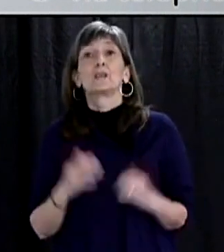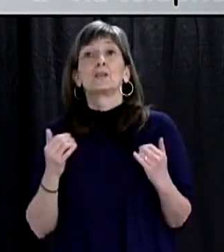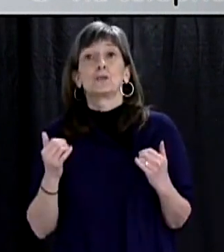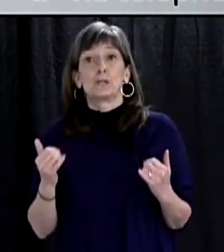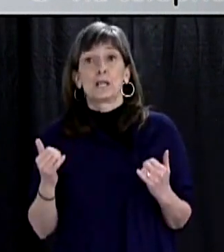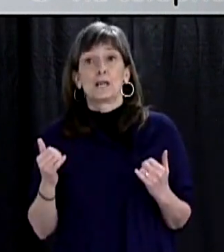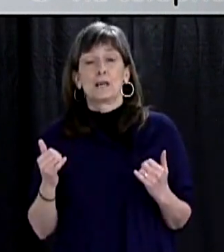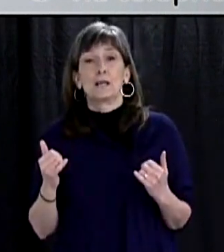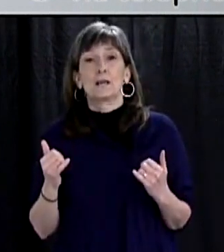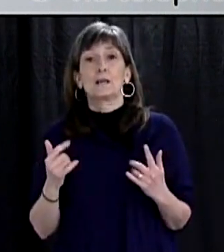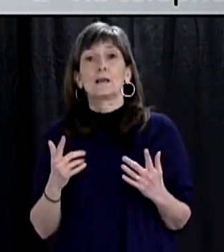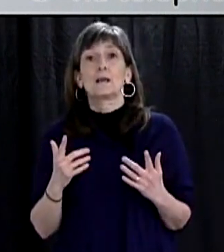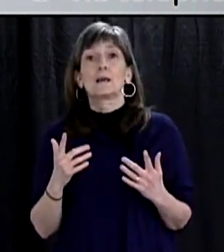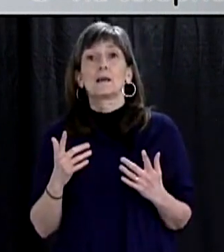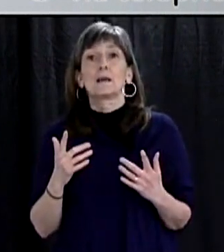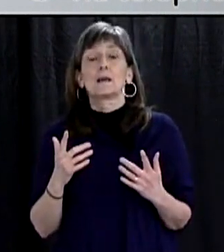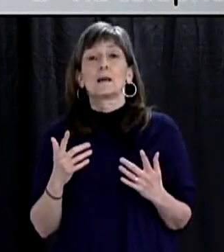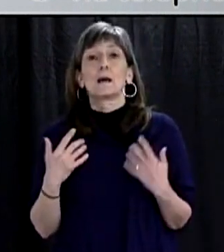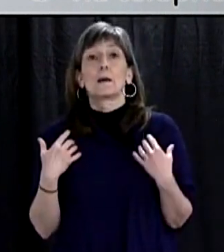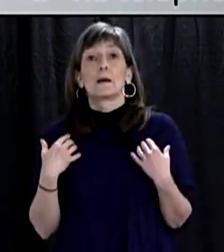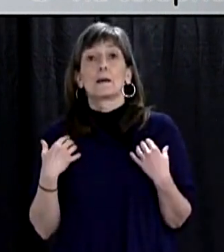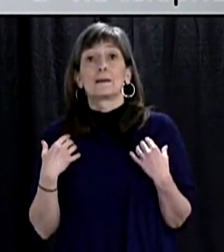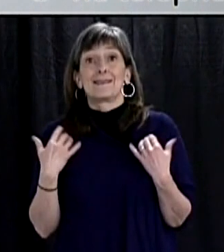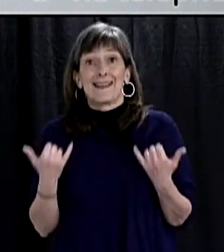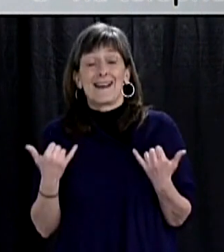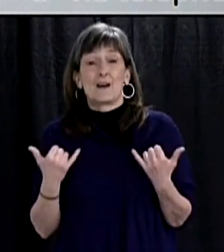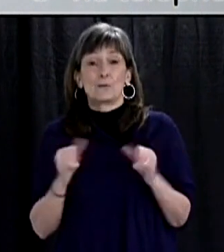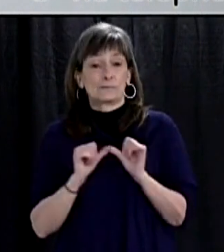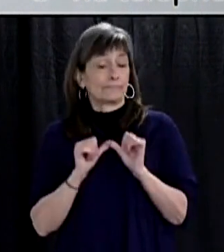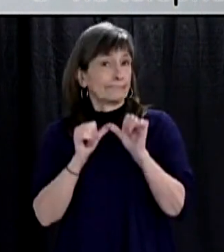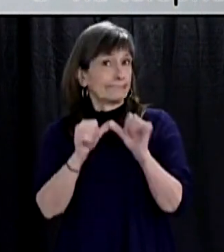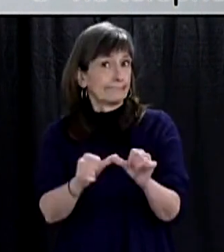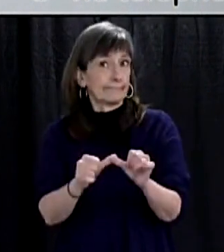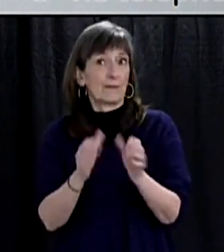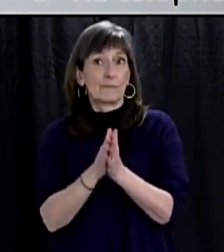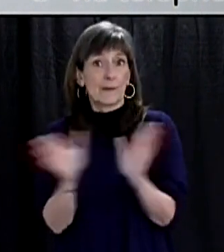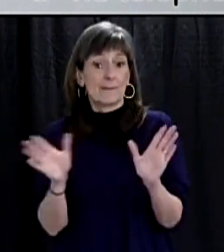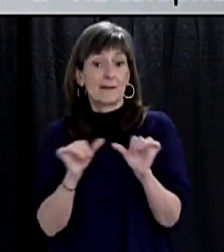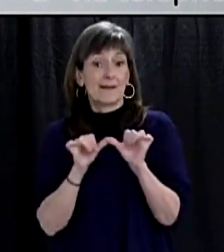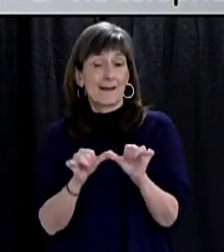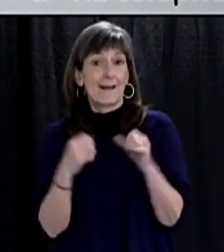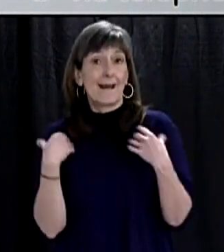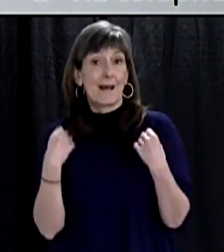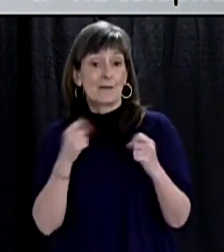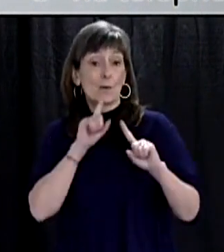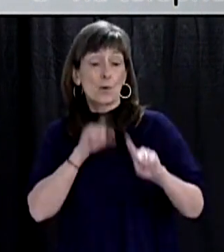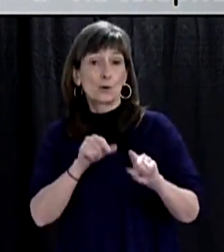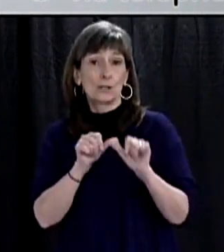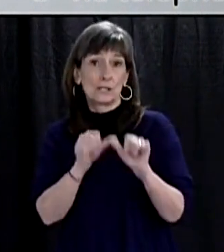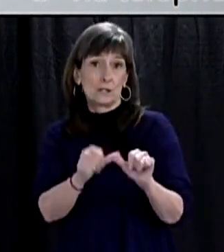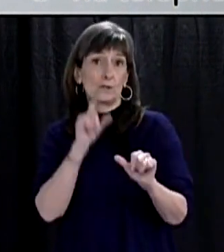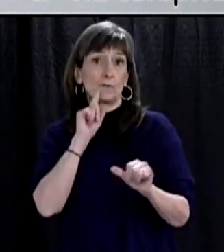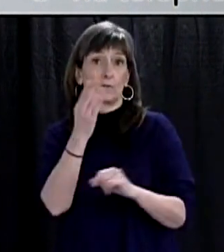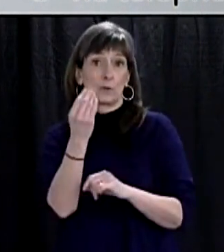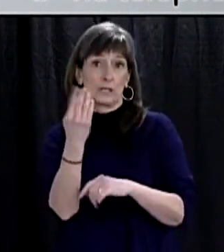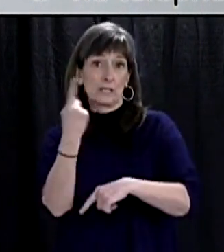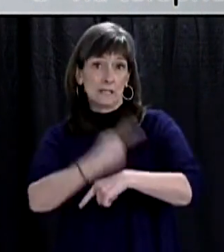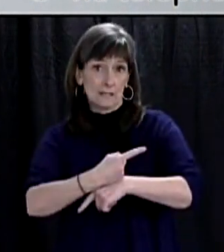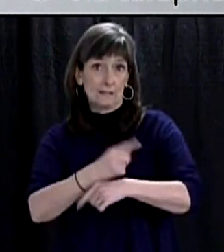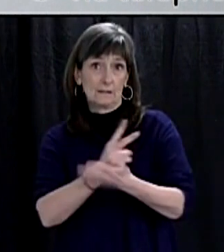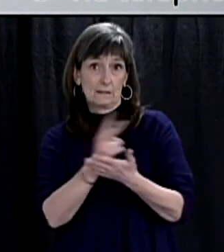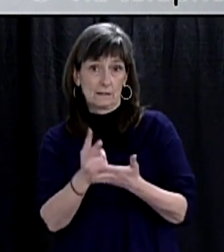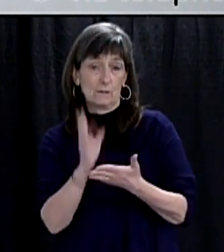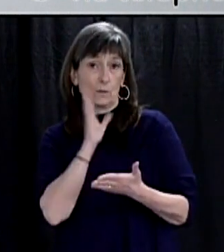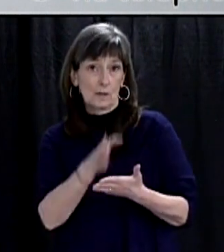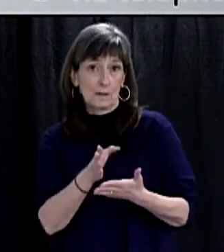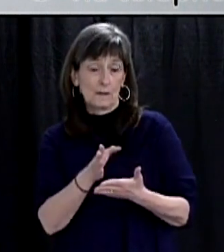Services to consider extending the existing public health emergency order for another 14 days. To view the details of this